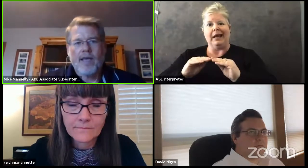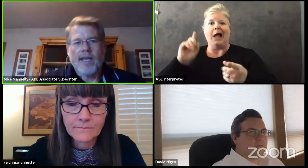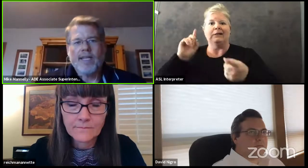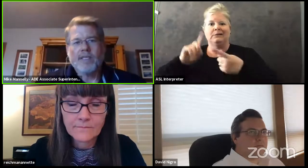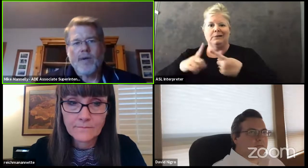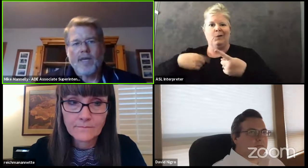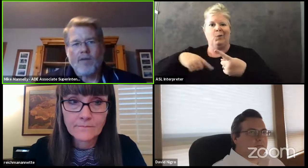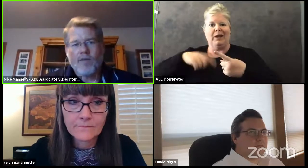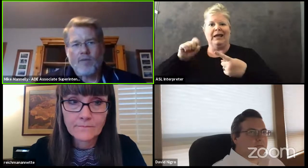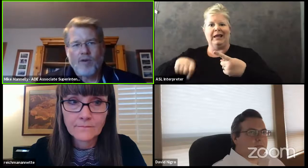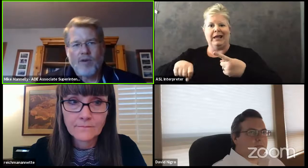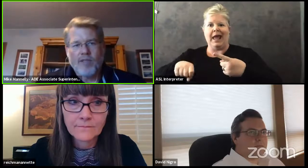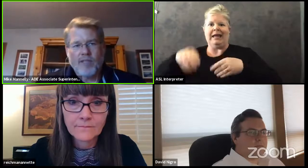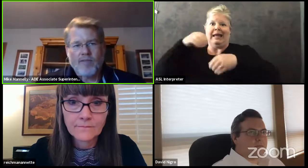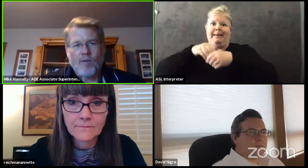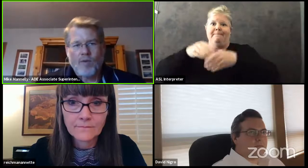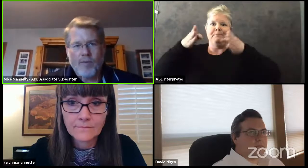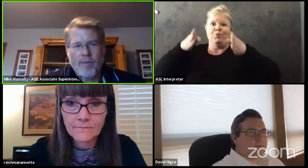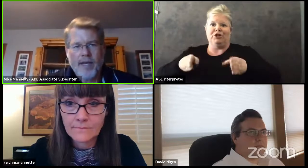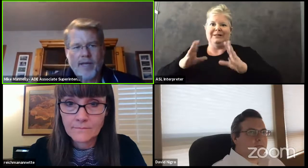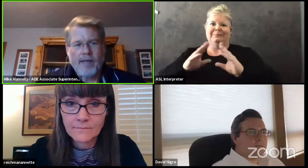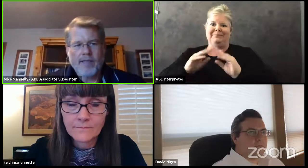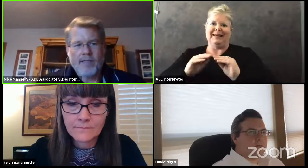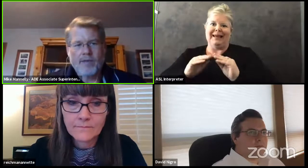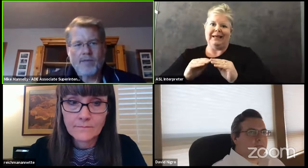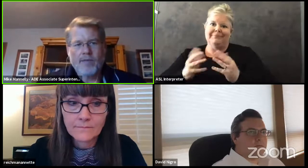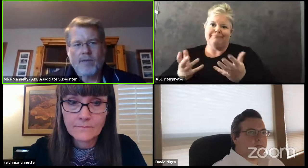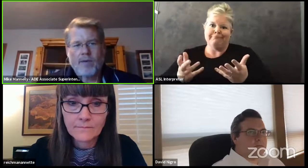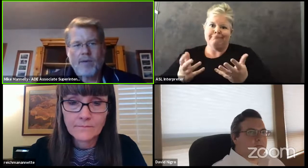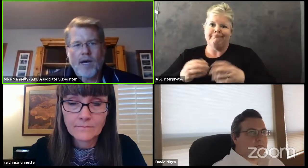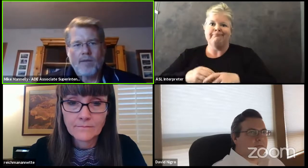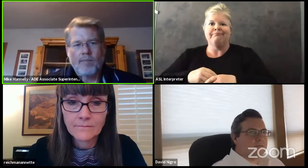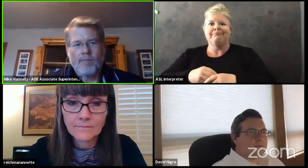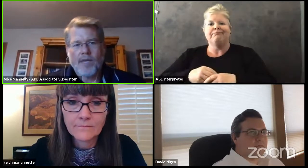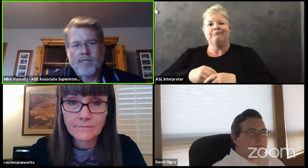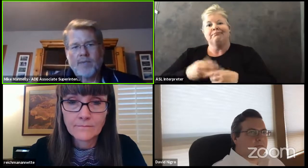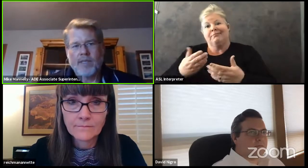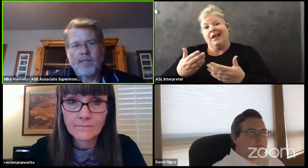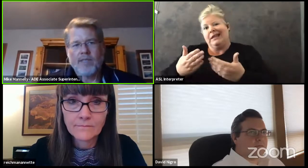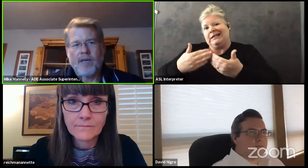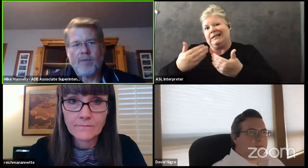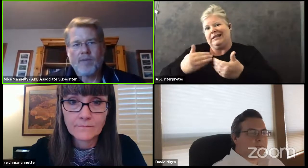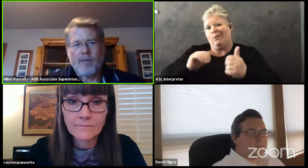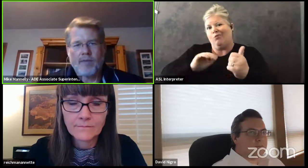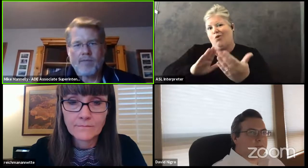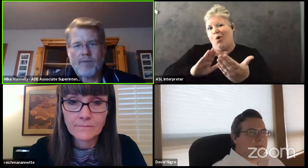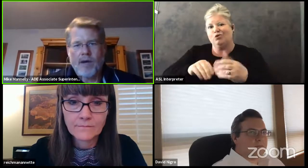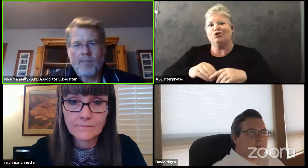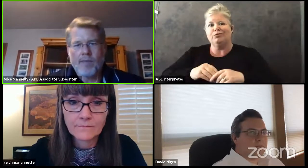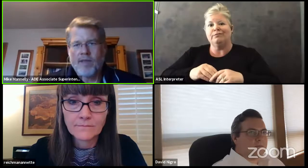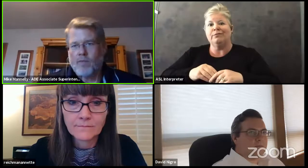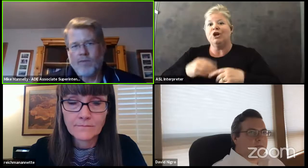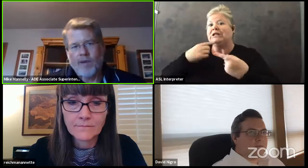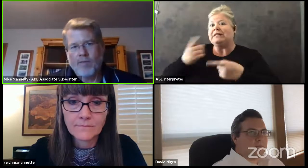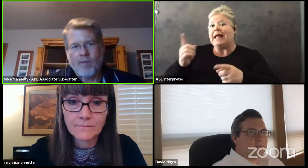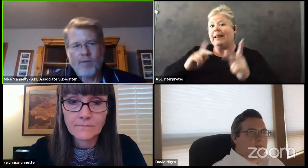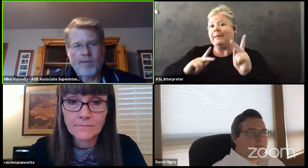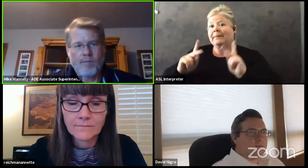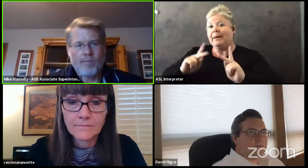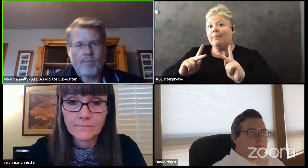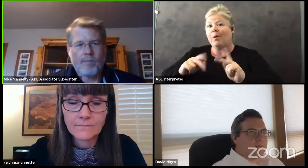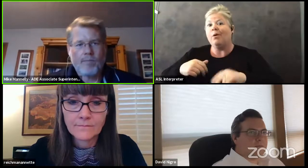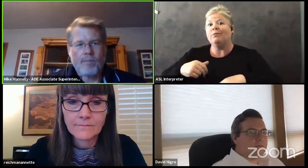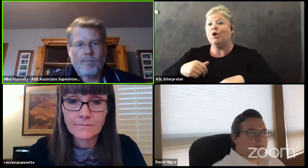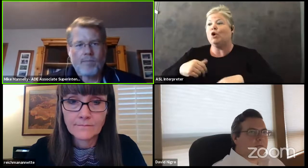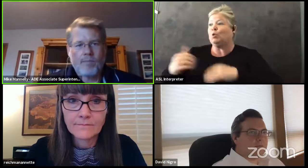easy way to get over the bridge at least for one more meeting is to um explicitly tell people that um either we'll read them or